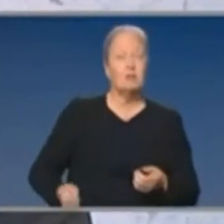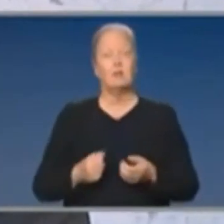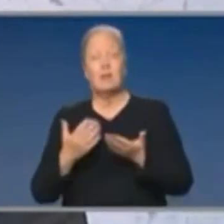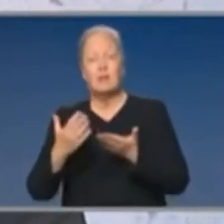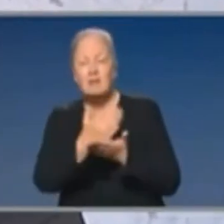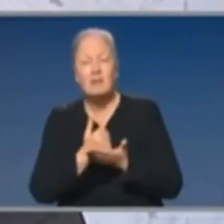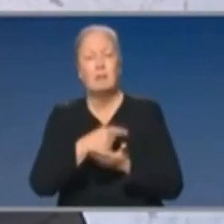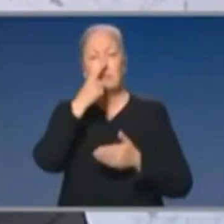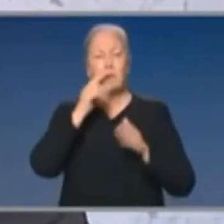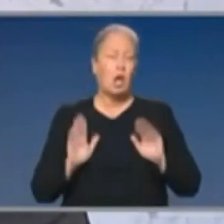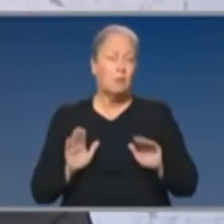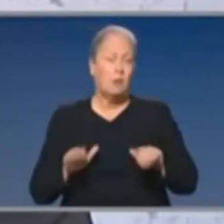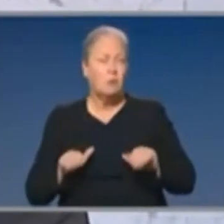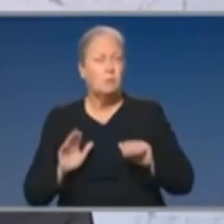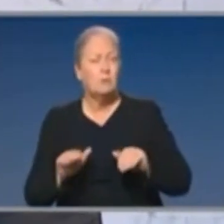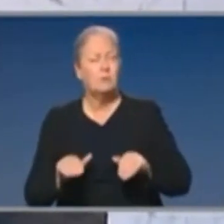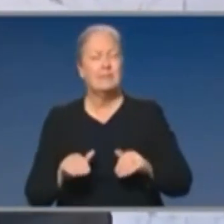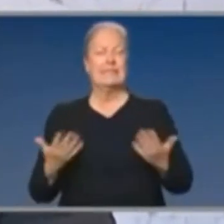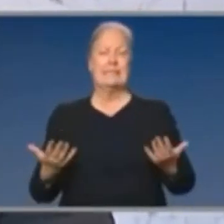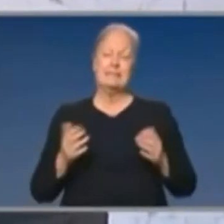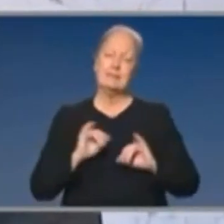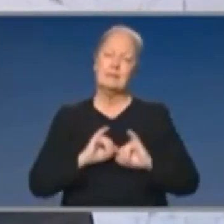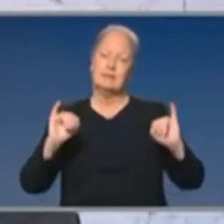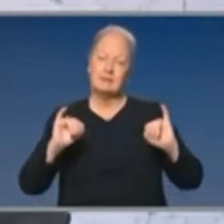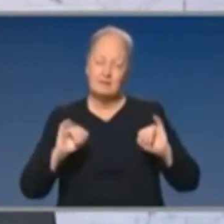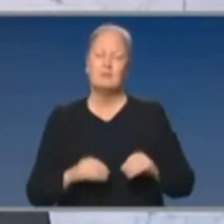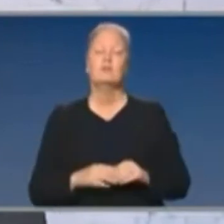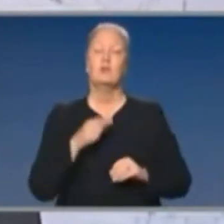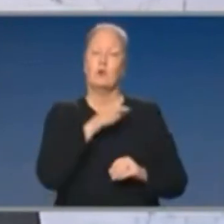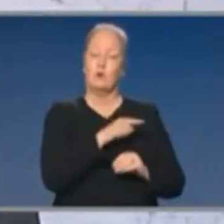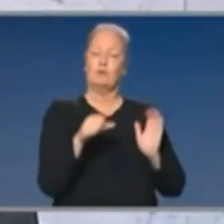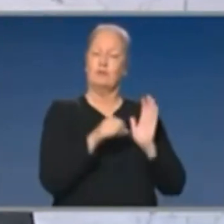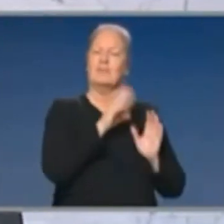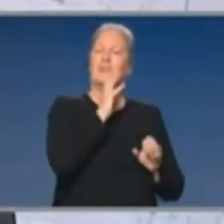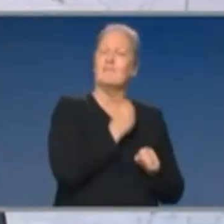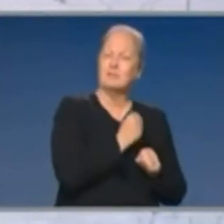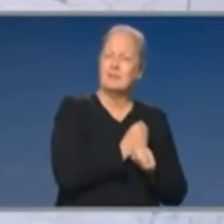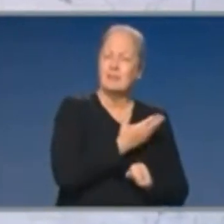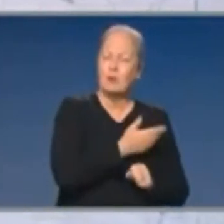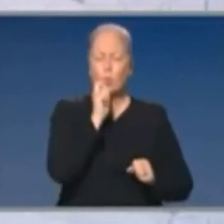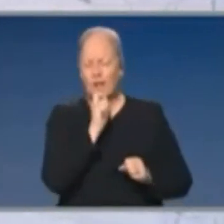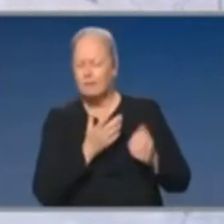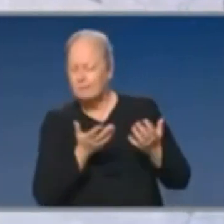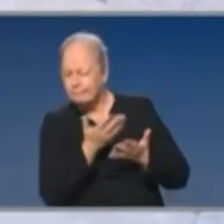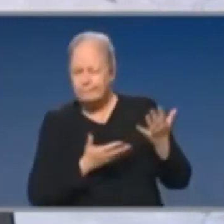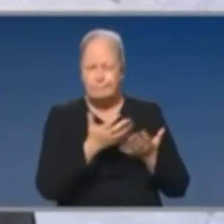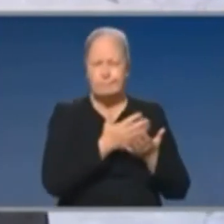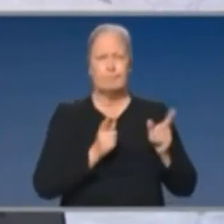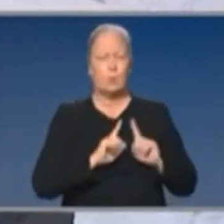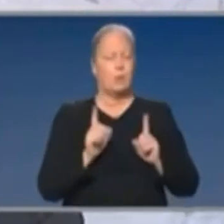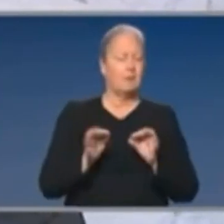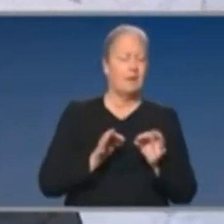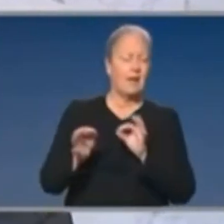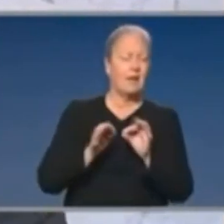things. Of course that is going to be the case. And Treasury will make those assessments, as will others, informing their view about how things go